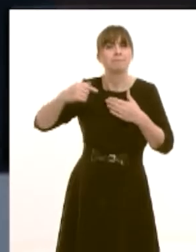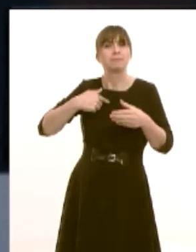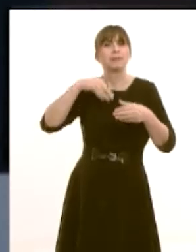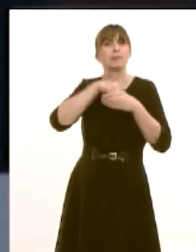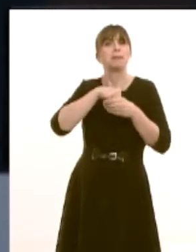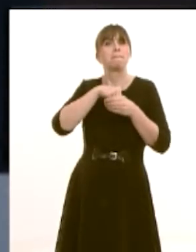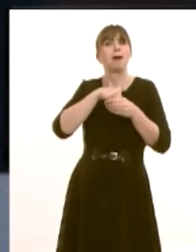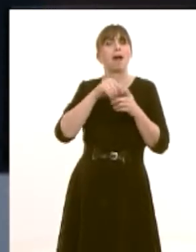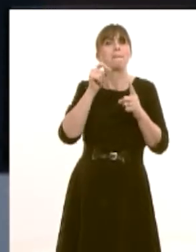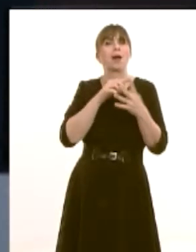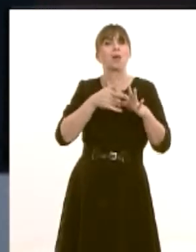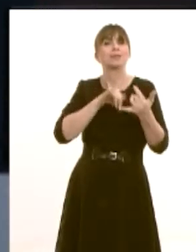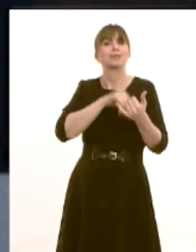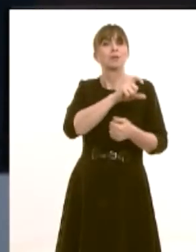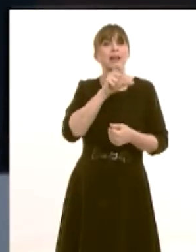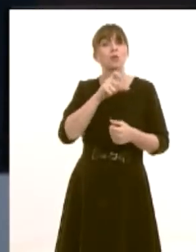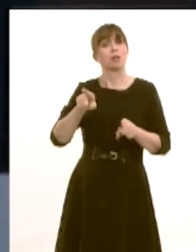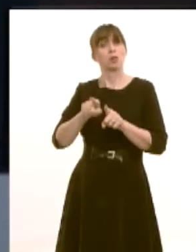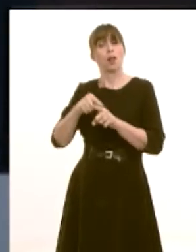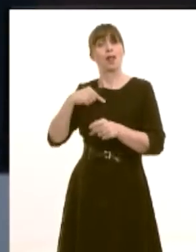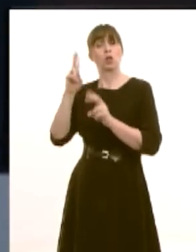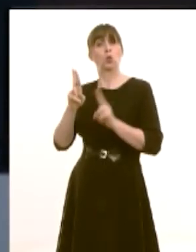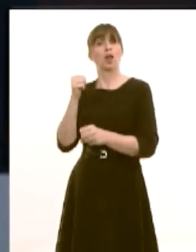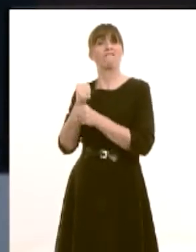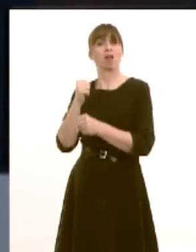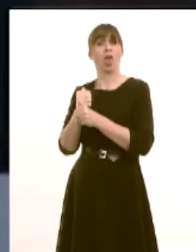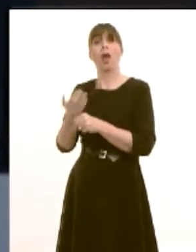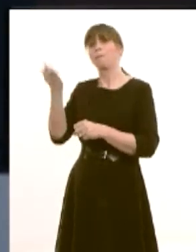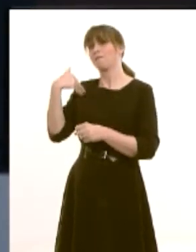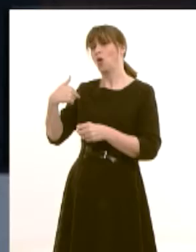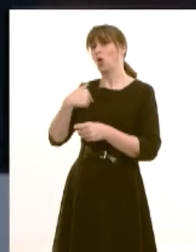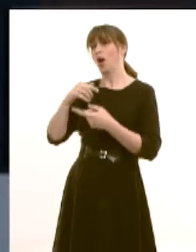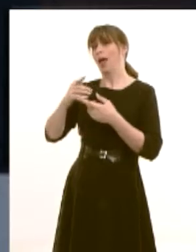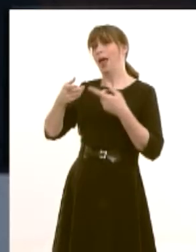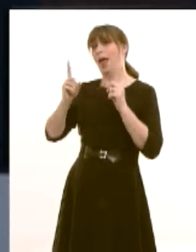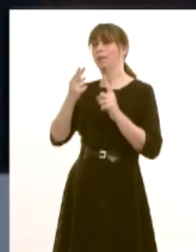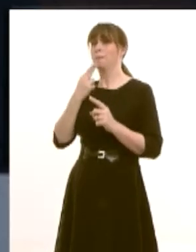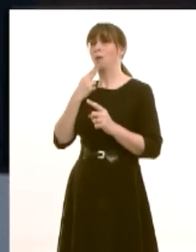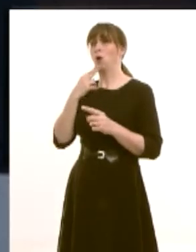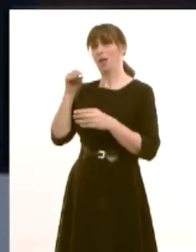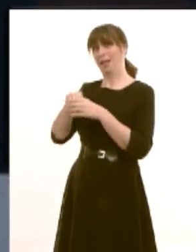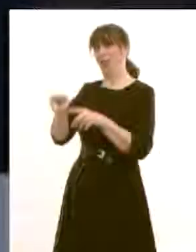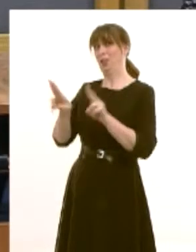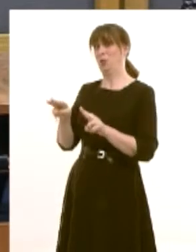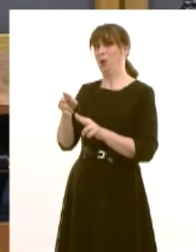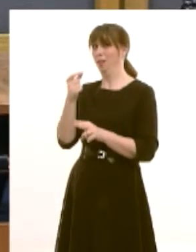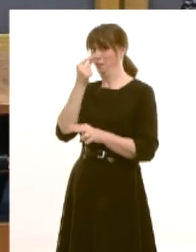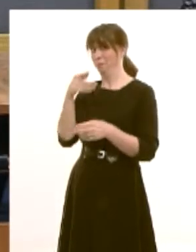Council but also a governor and indeed back in the day former head boy of one of the schools that's threatened with closure.